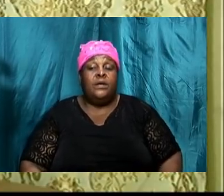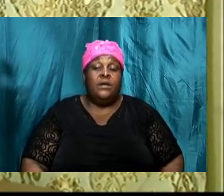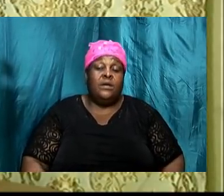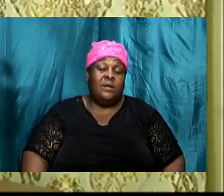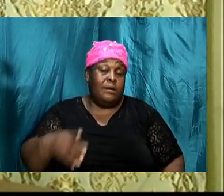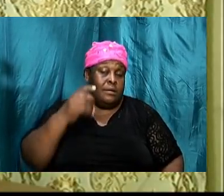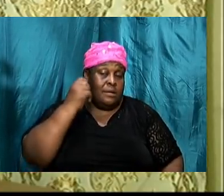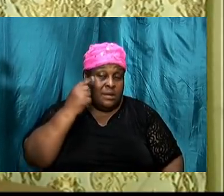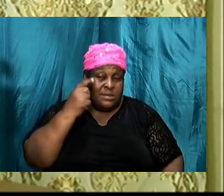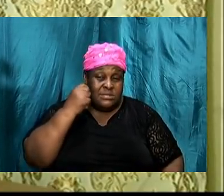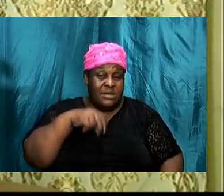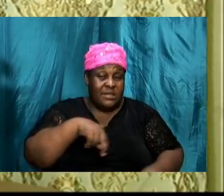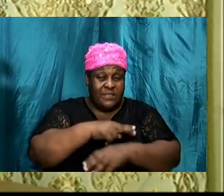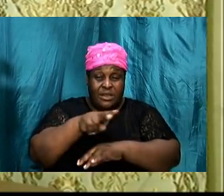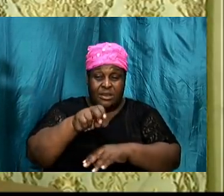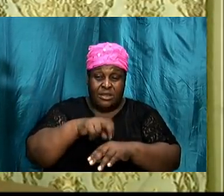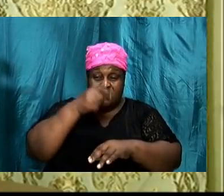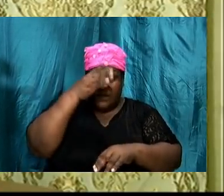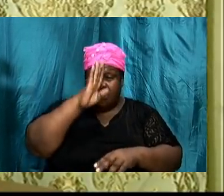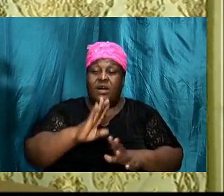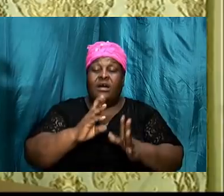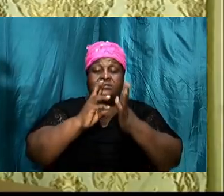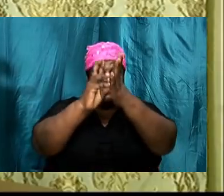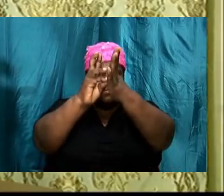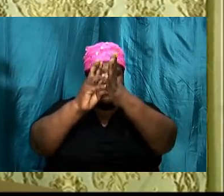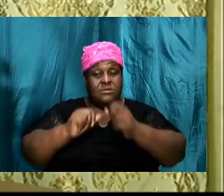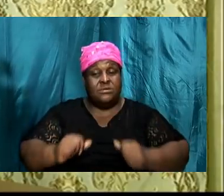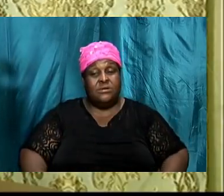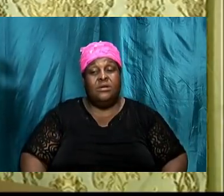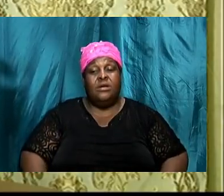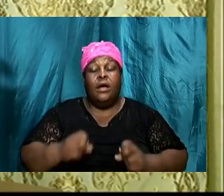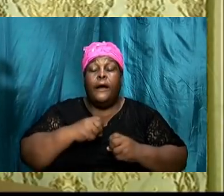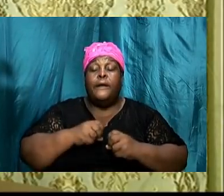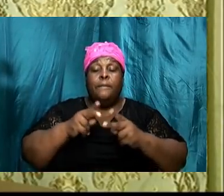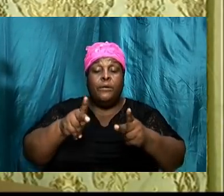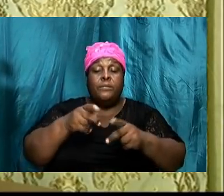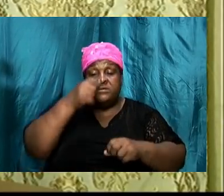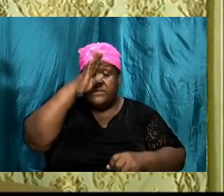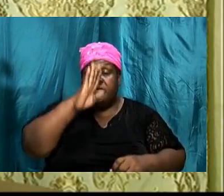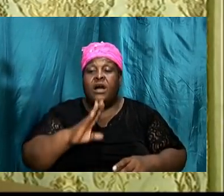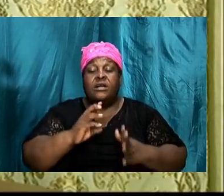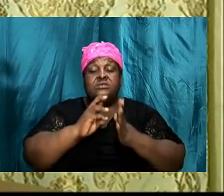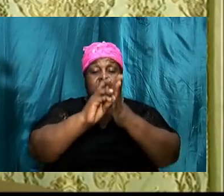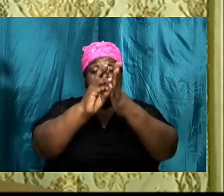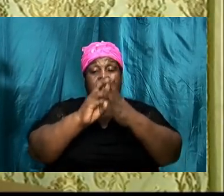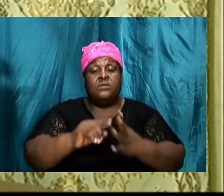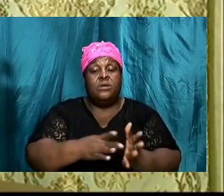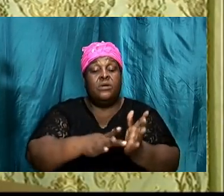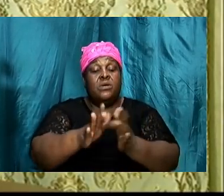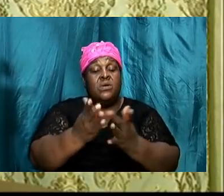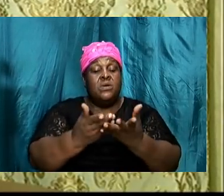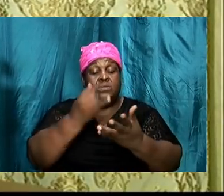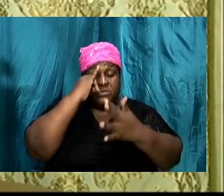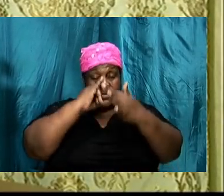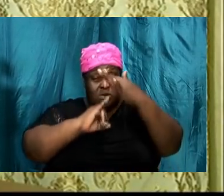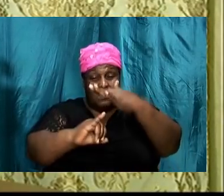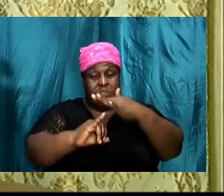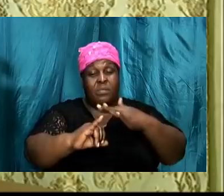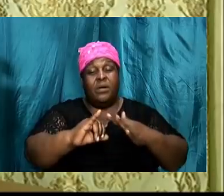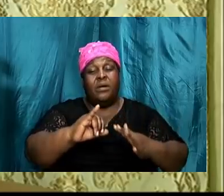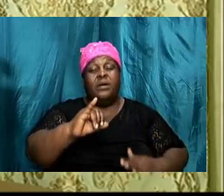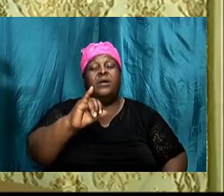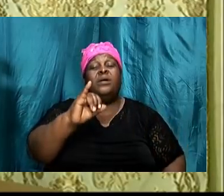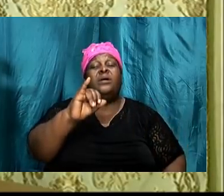understand the nature of his will and purpose of his will the Bible in the book of Jeremiah 29